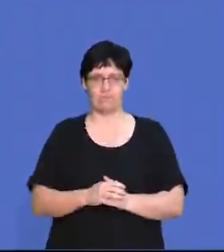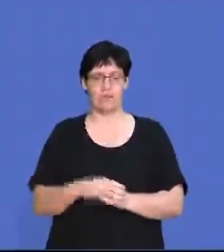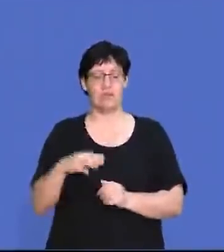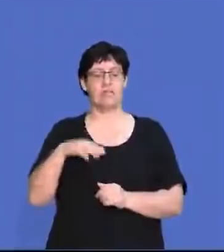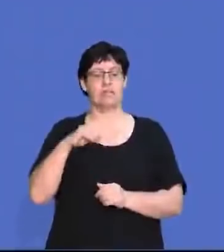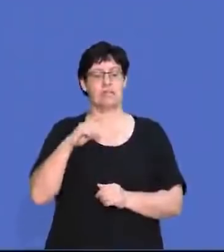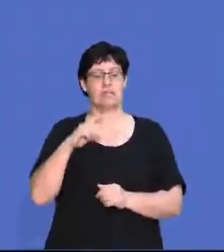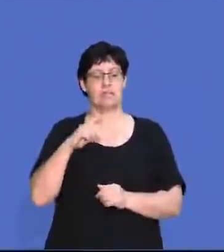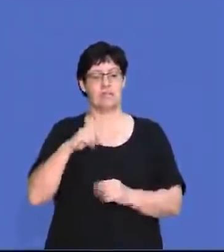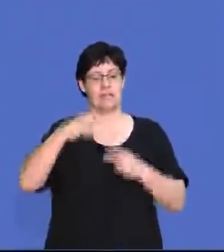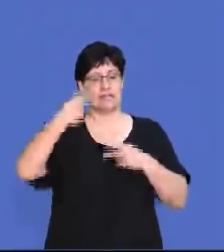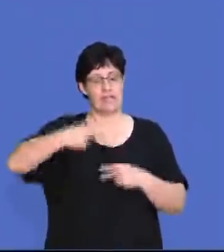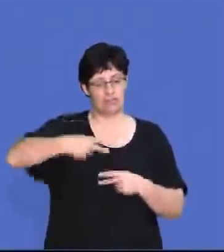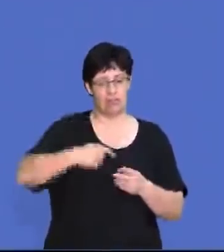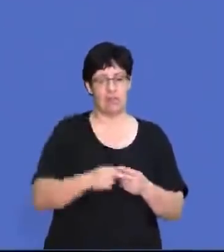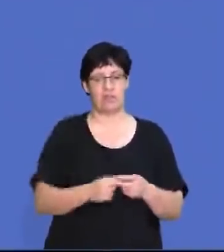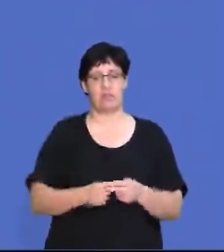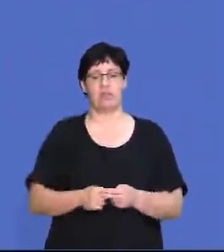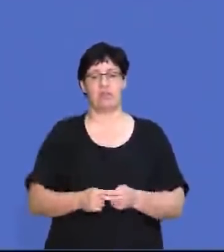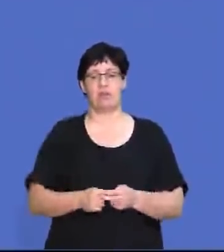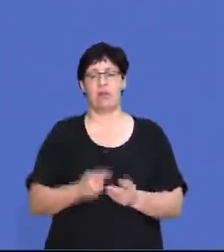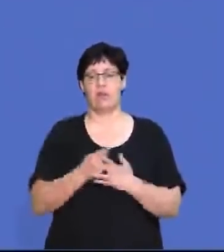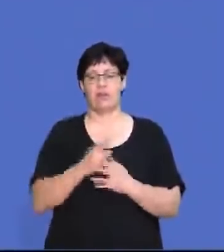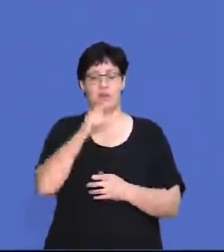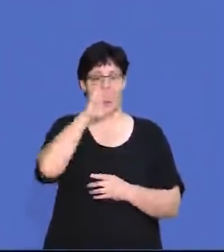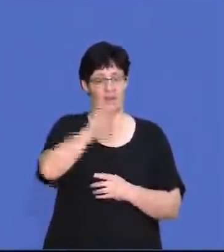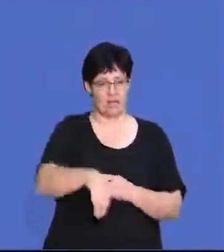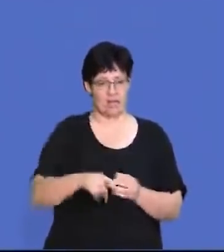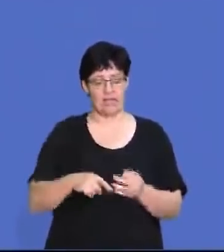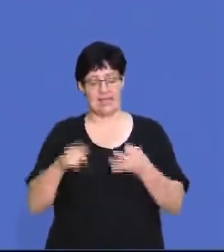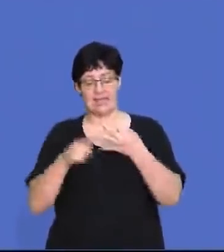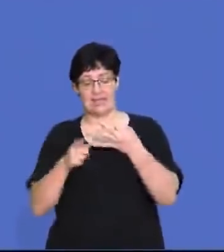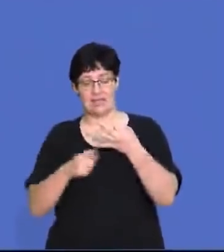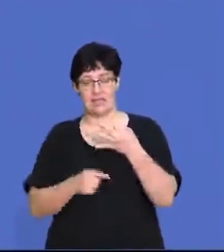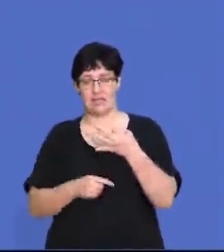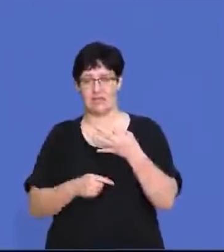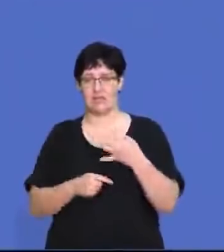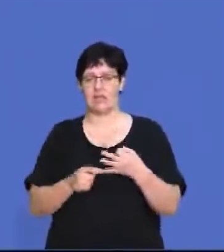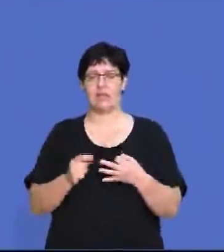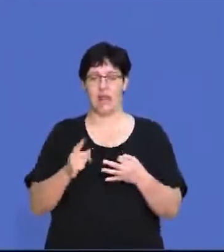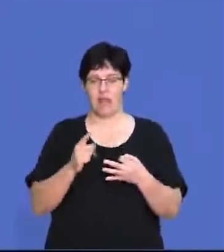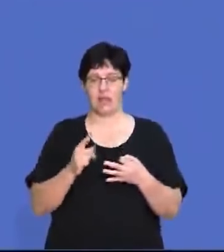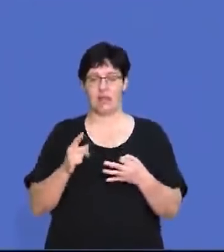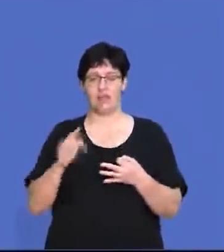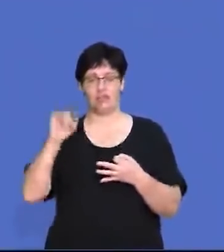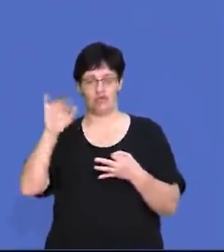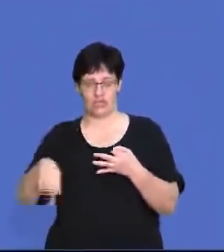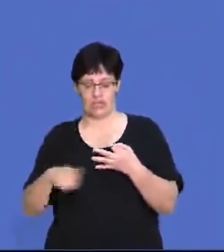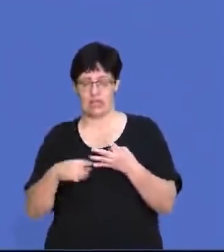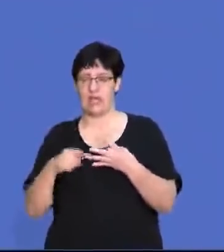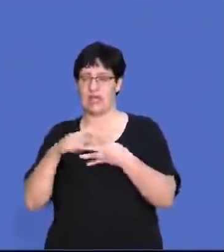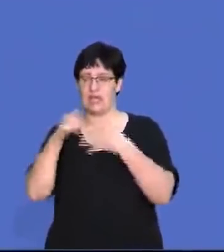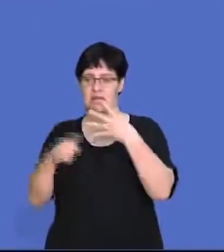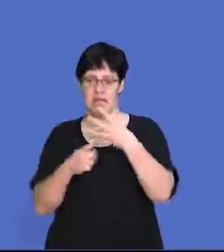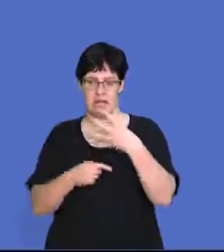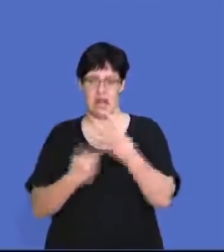option A is secondary, option B is primary, option C is tertiary, and the